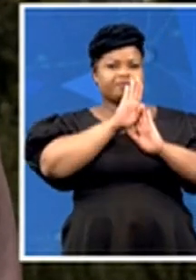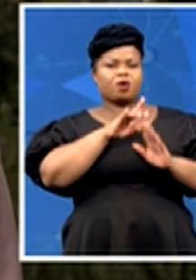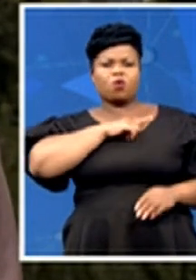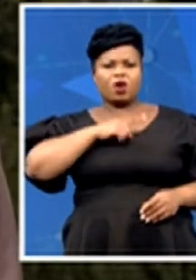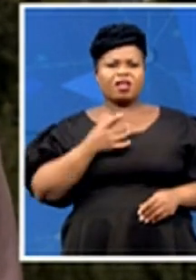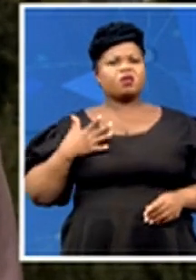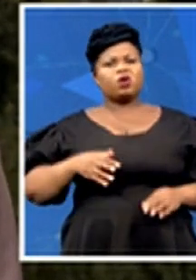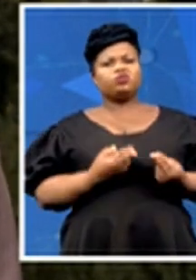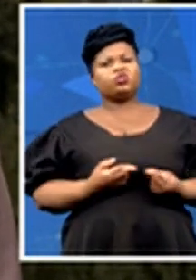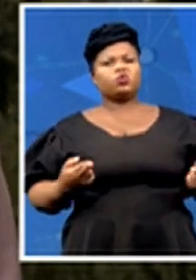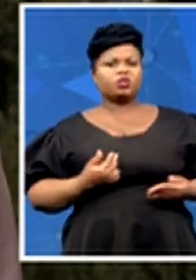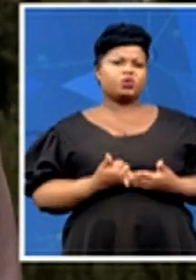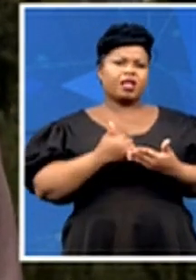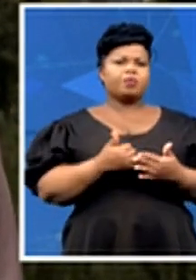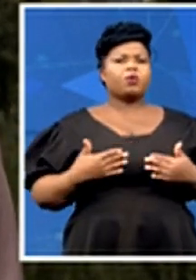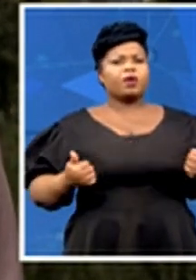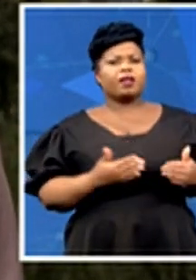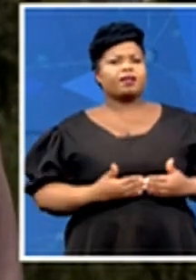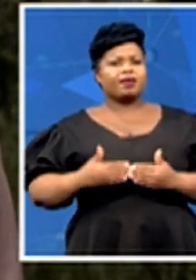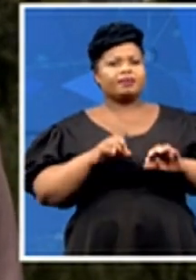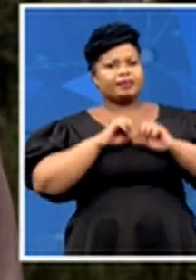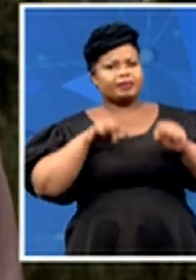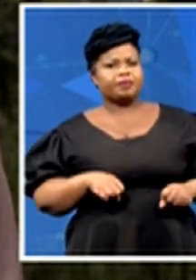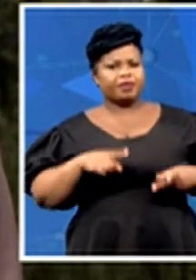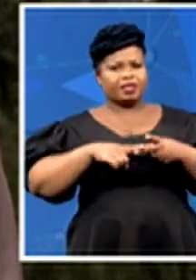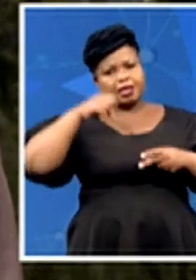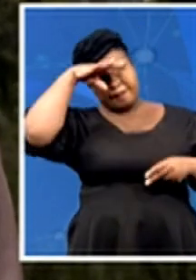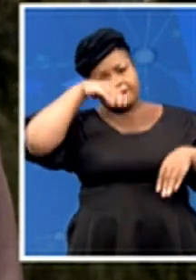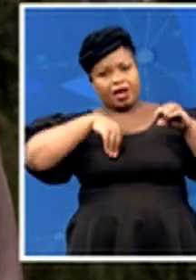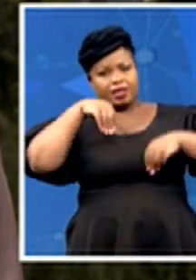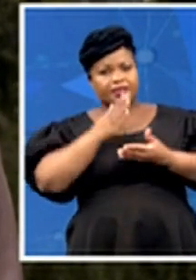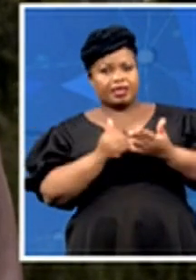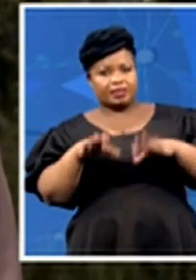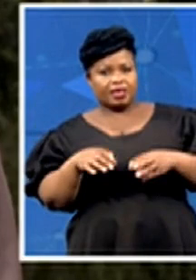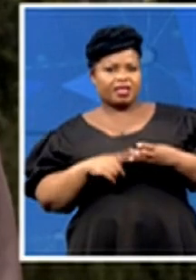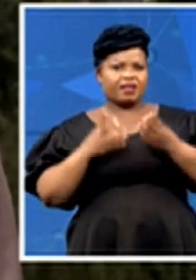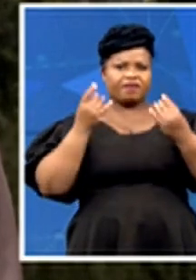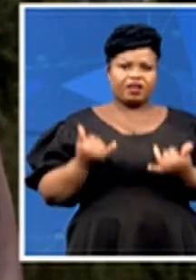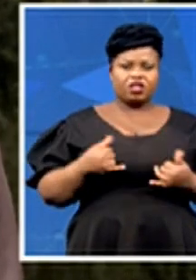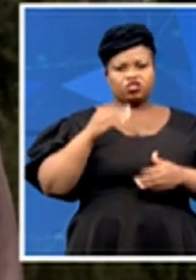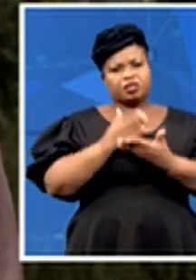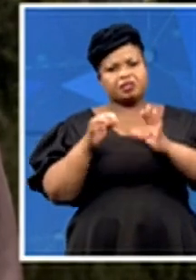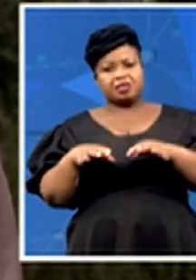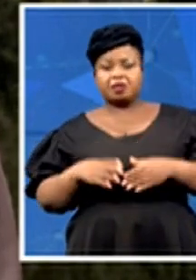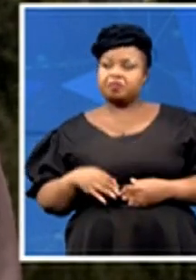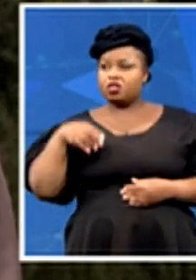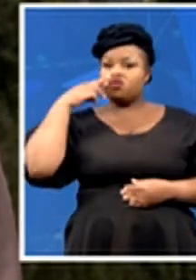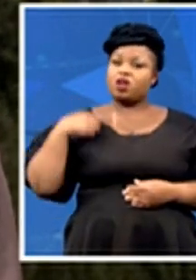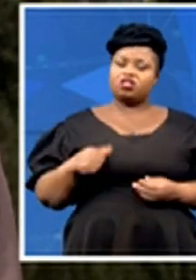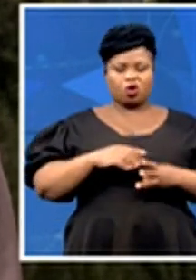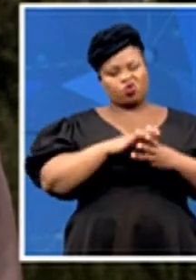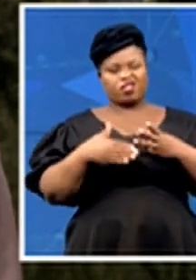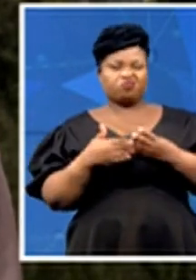care system the mining sector and the financial sector now russia in particular can help with all three of those with uh good